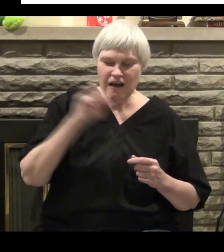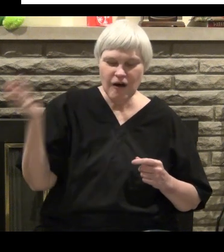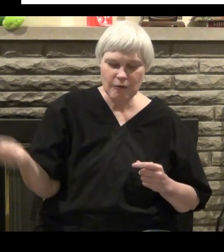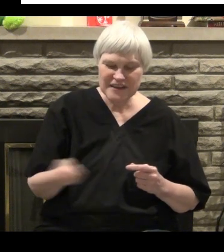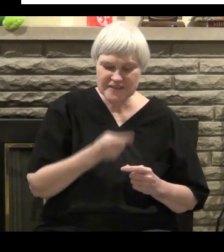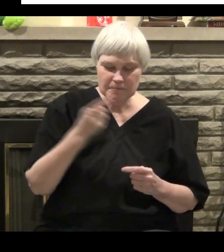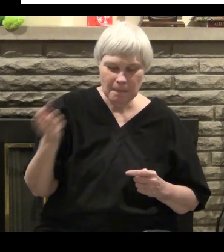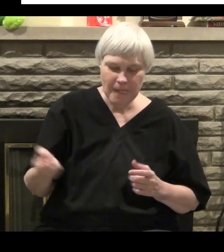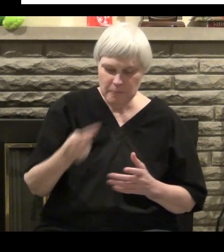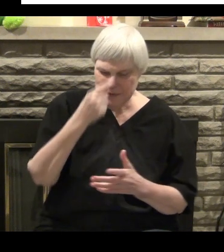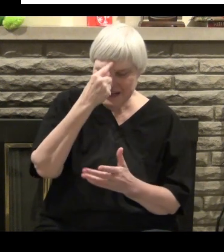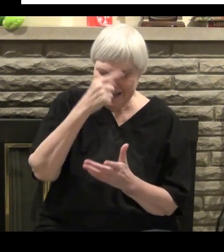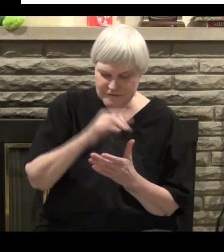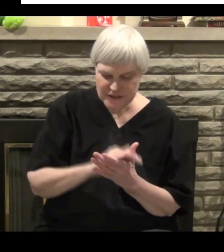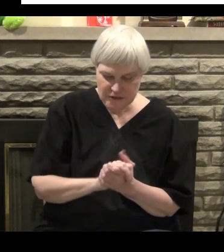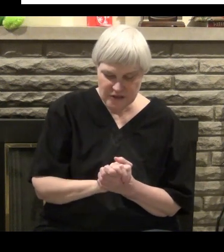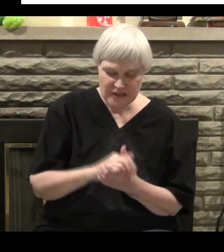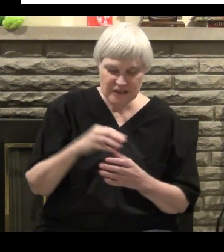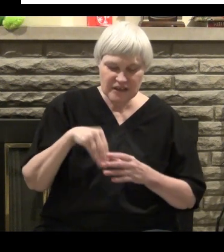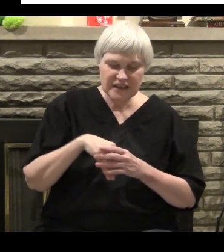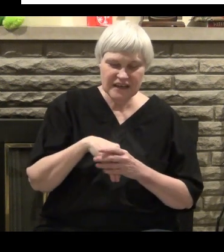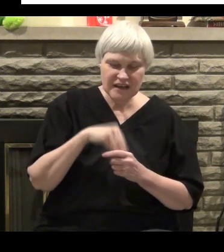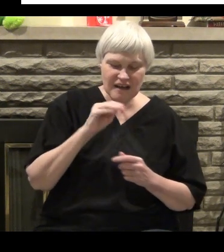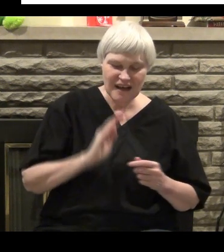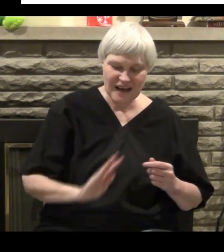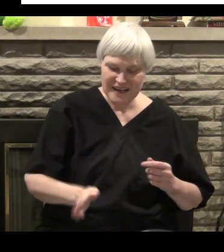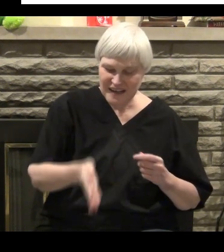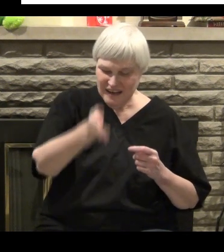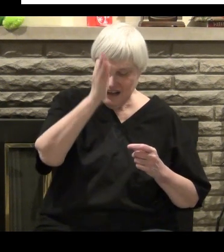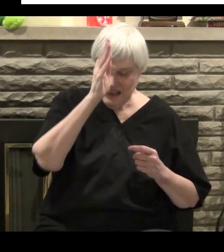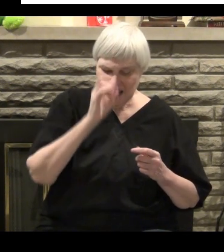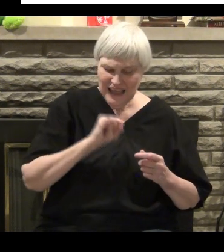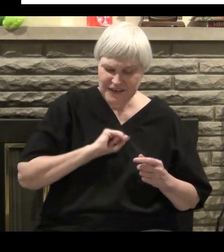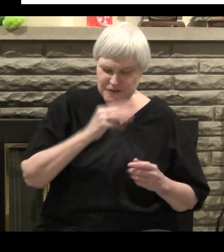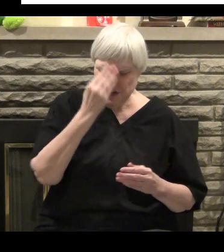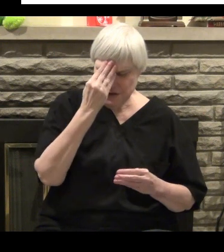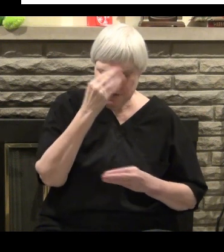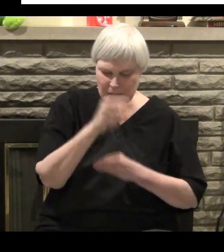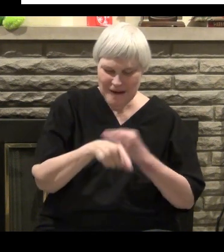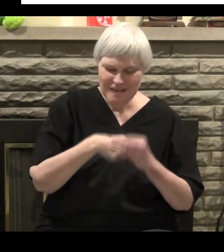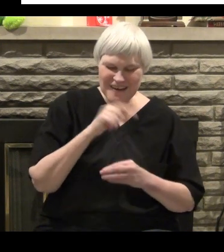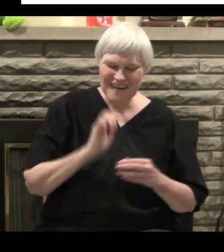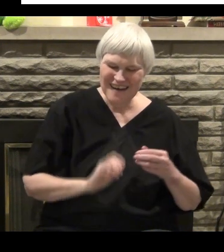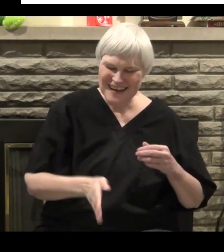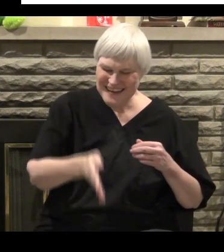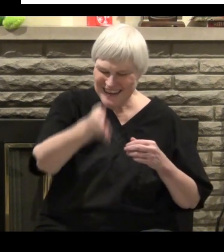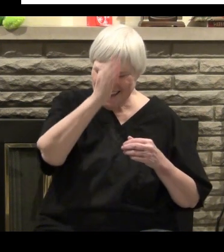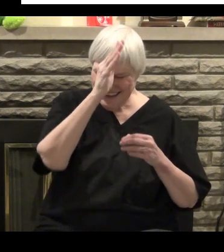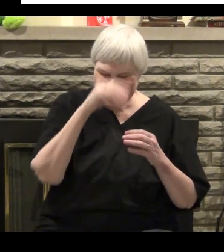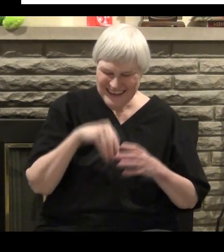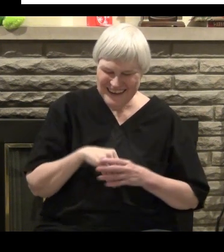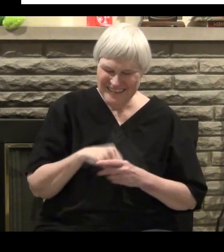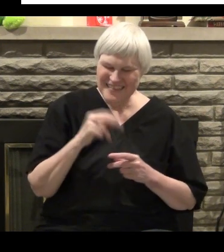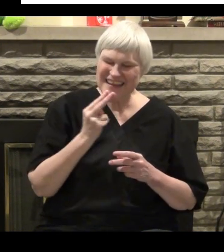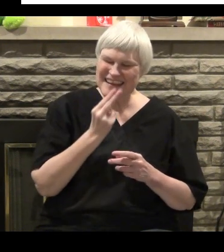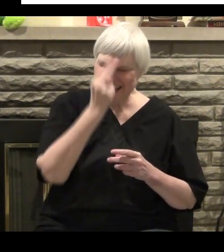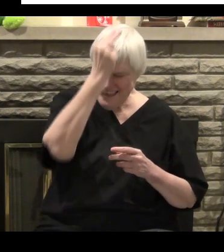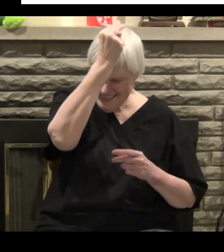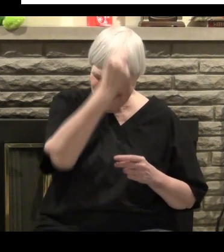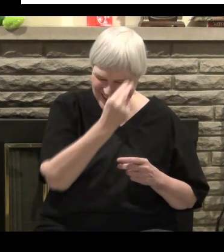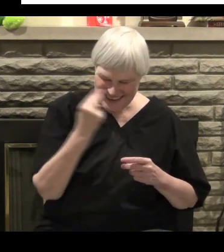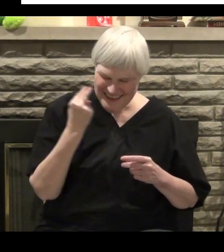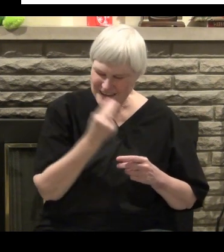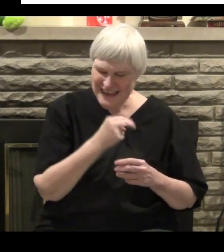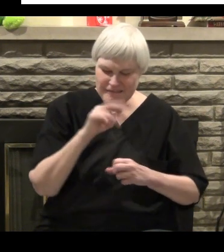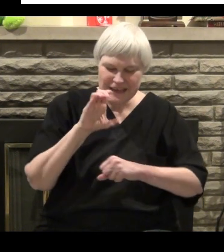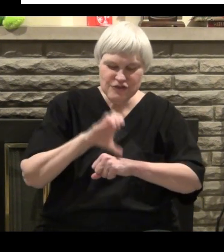You know, it's like one of those things when you first begin to think. I knew about God. I was raised that way, even in the Catholic